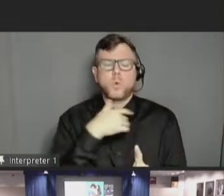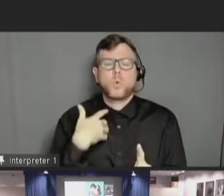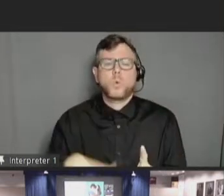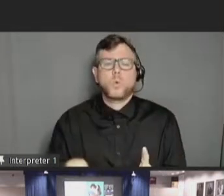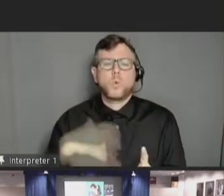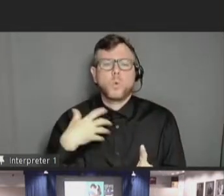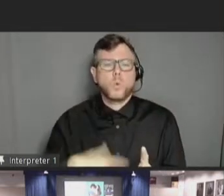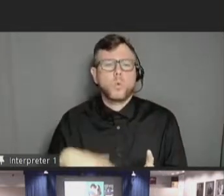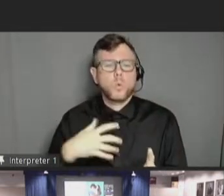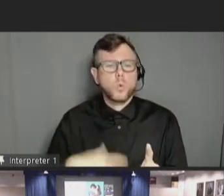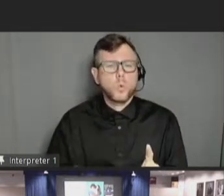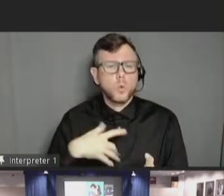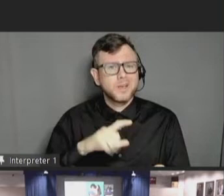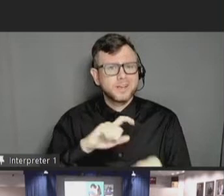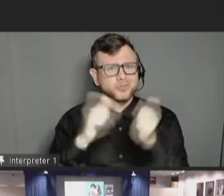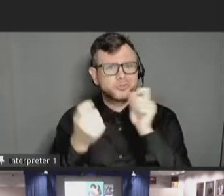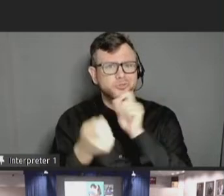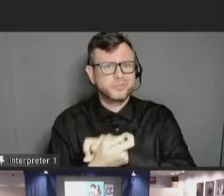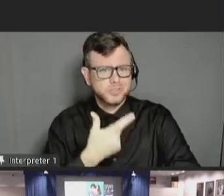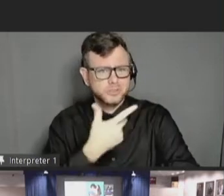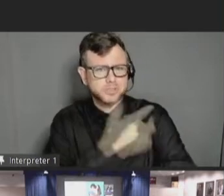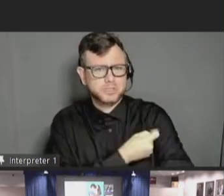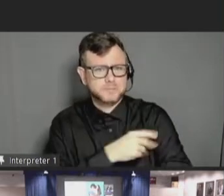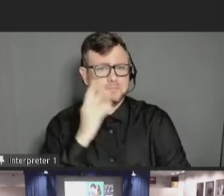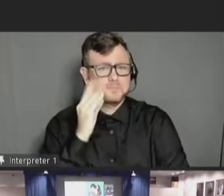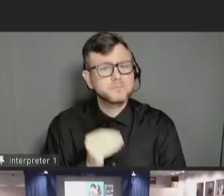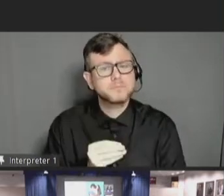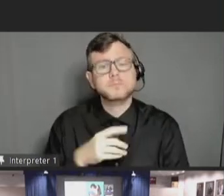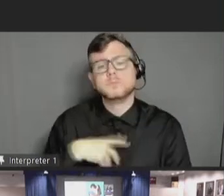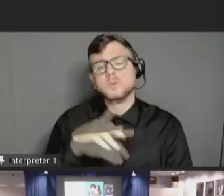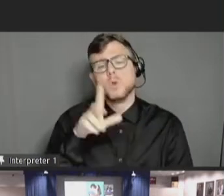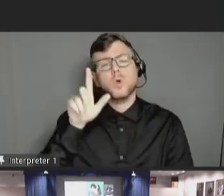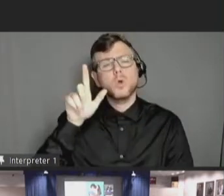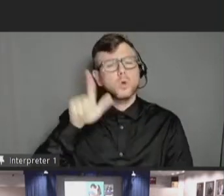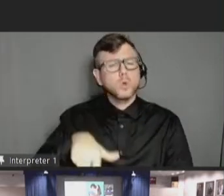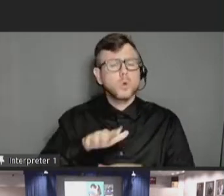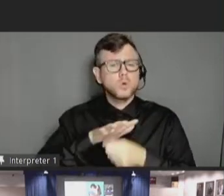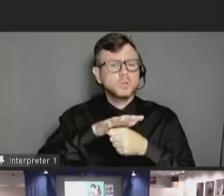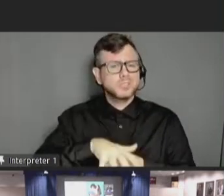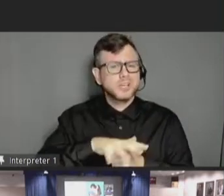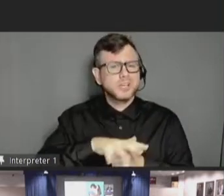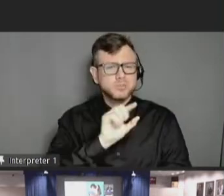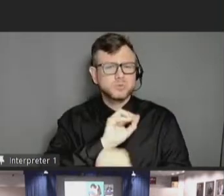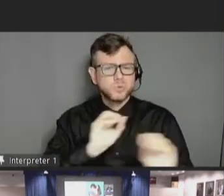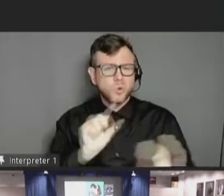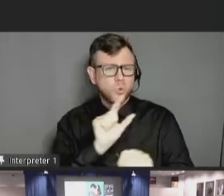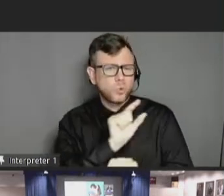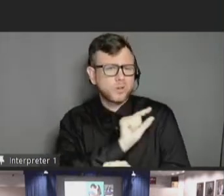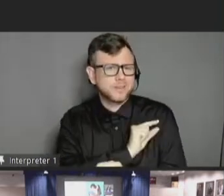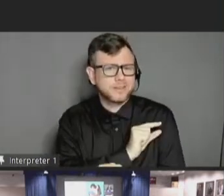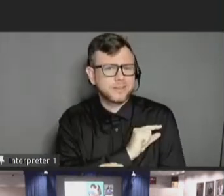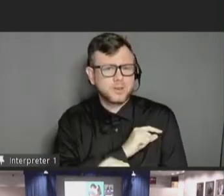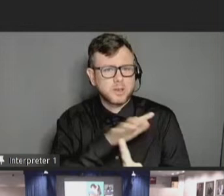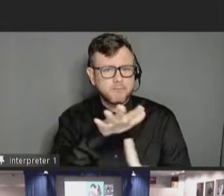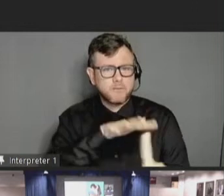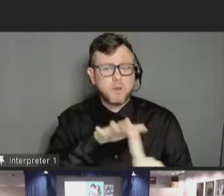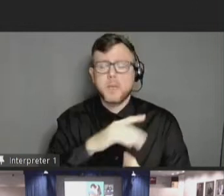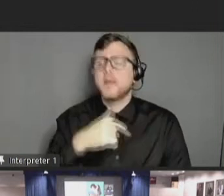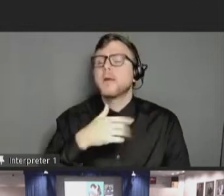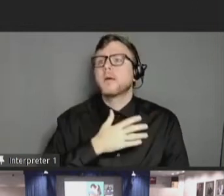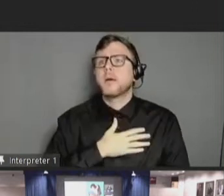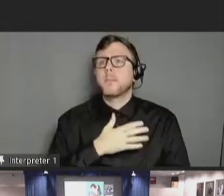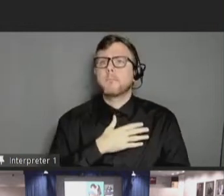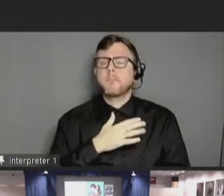family. Getting this done in a low-stress, guilt-free environment. It alleviated my own stress as a